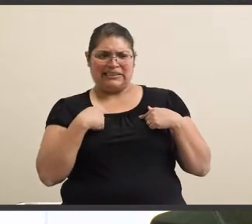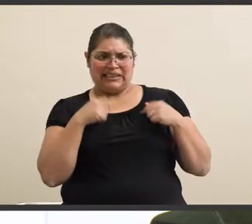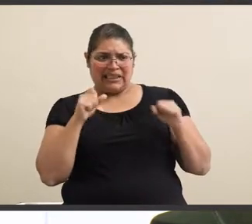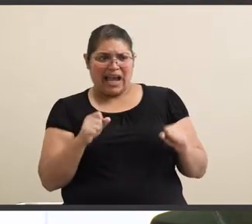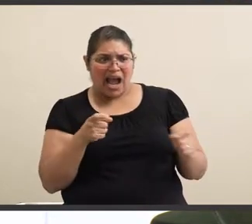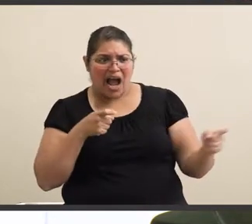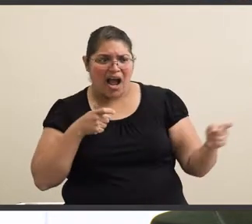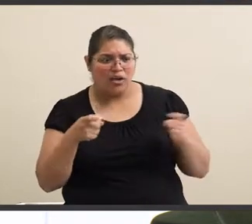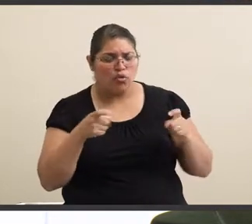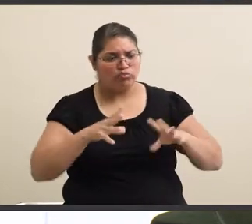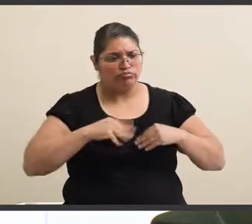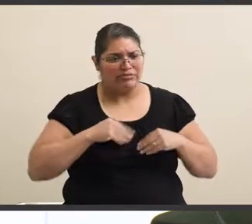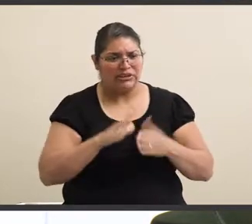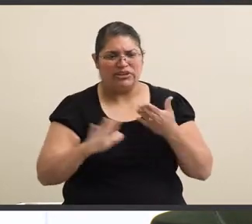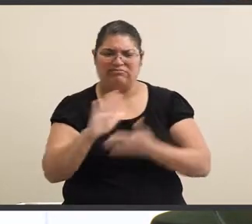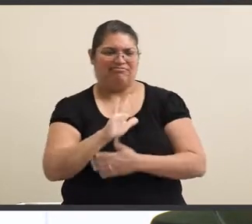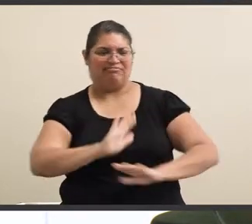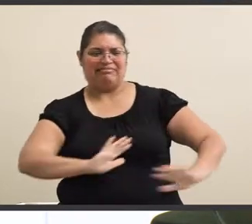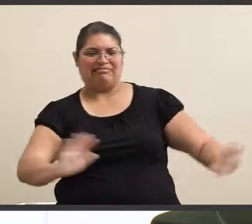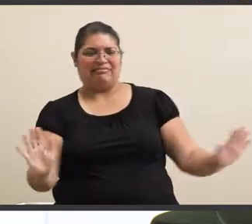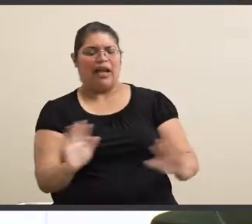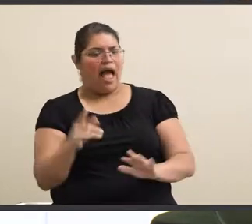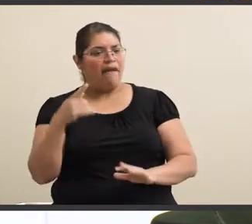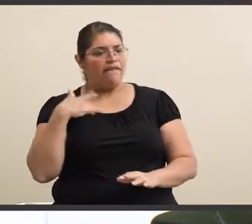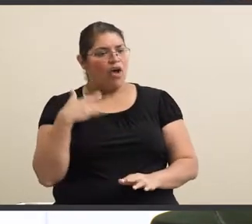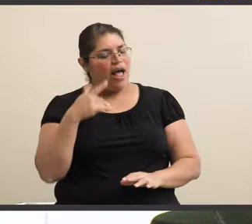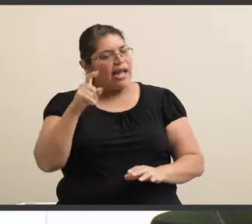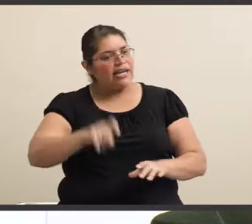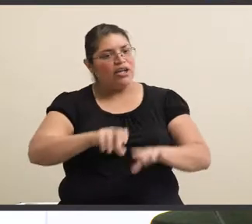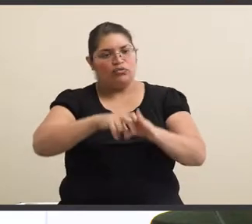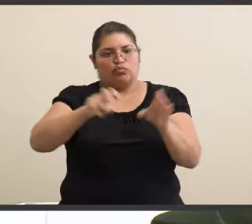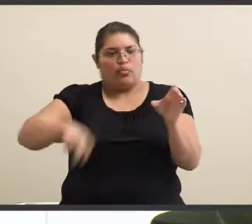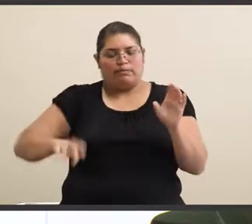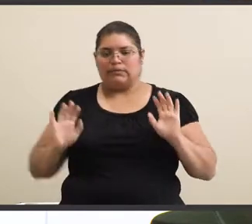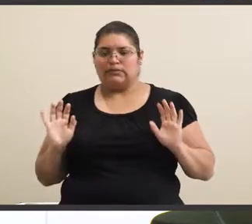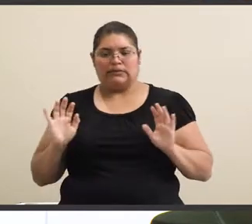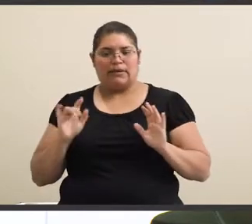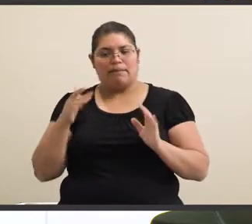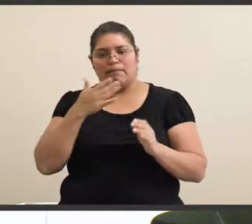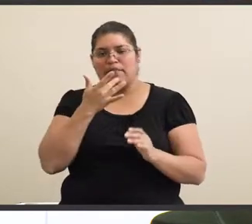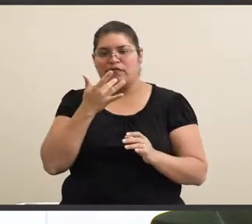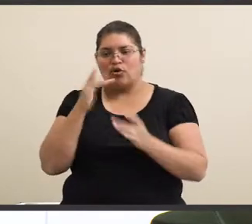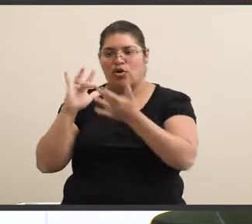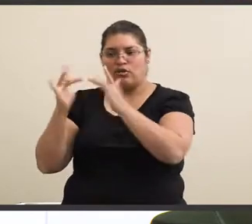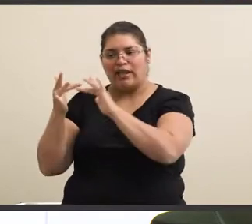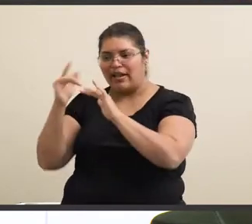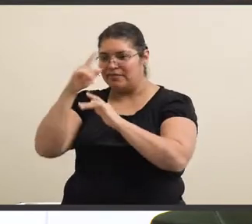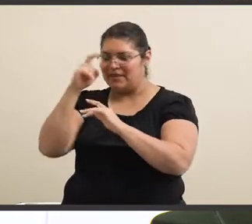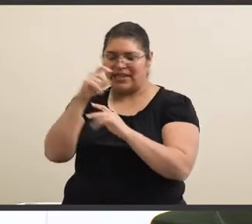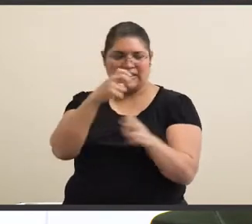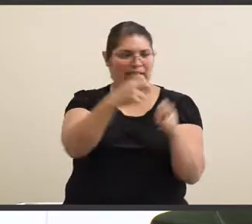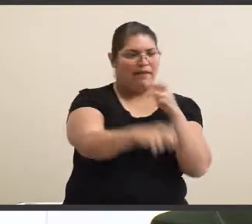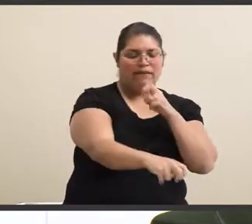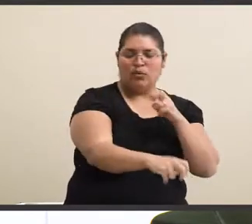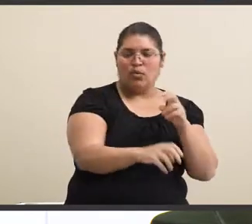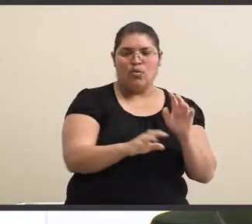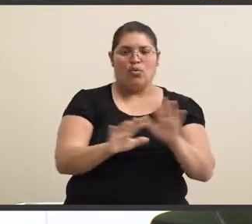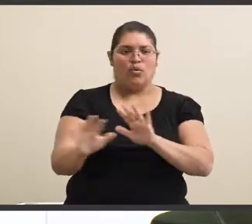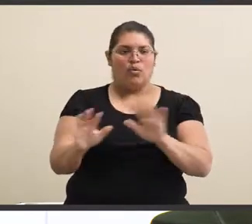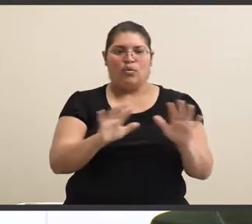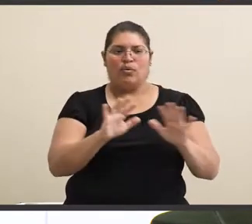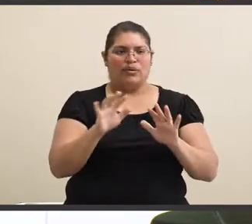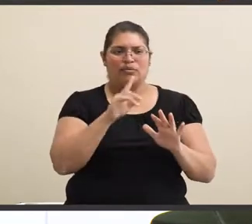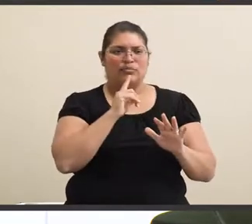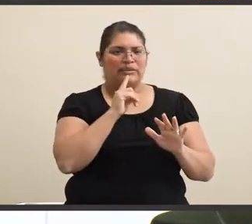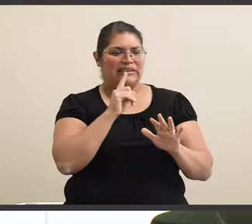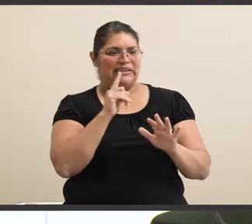college. I honestly felt like I had to drop out or take something online because it was just way too difficult. And it was